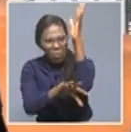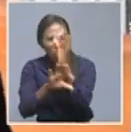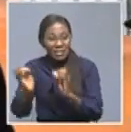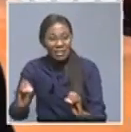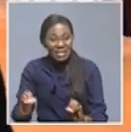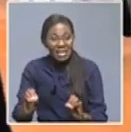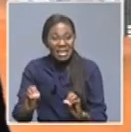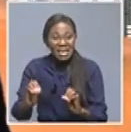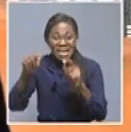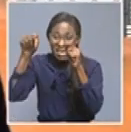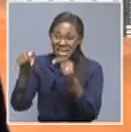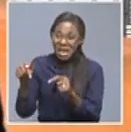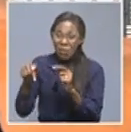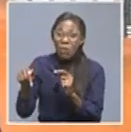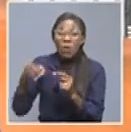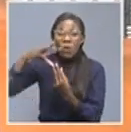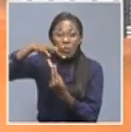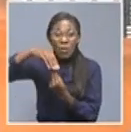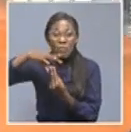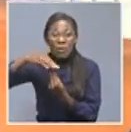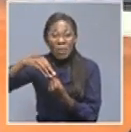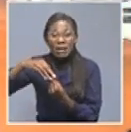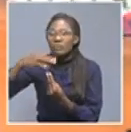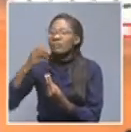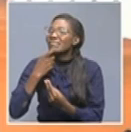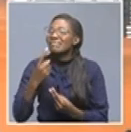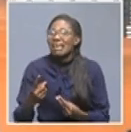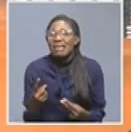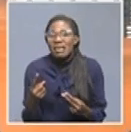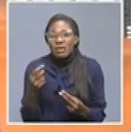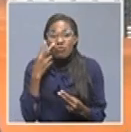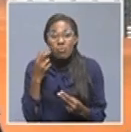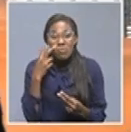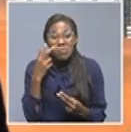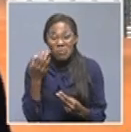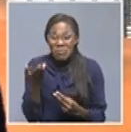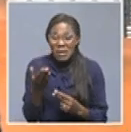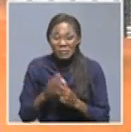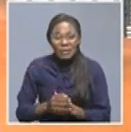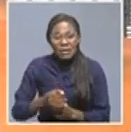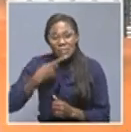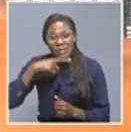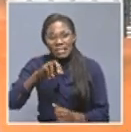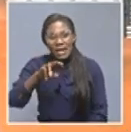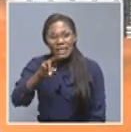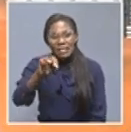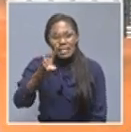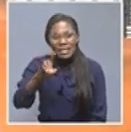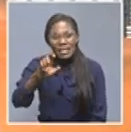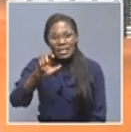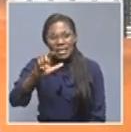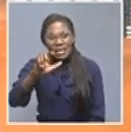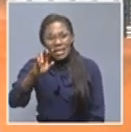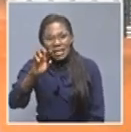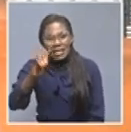message that is anchored by our traditional head of our Ukwambi traditional authority Tate Kulundilima Niipumbu